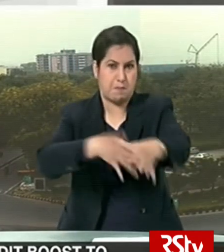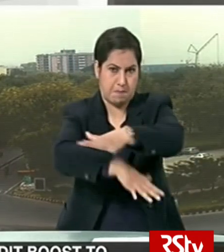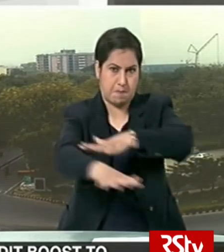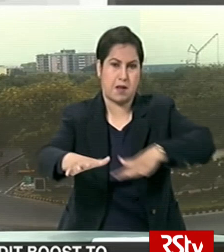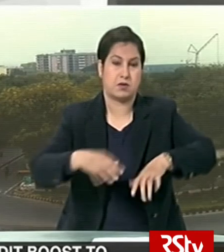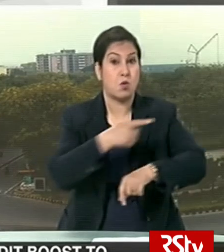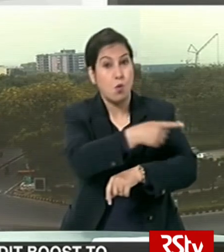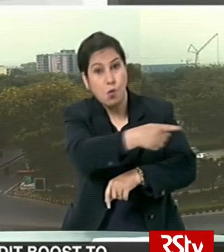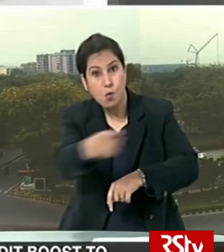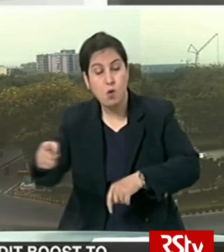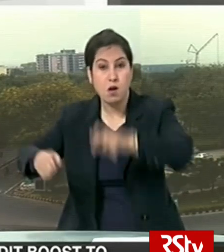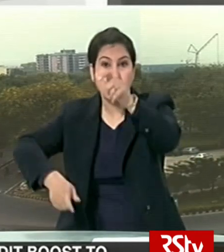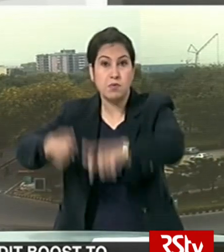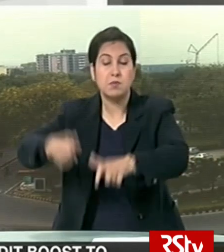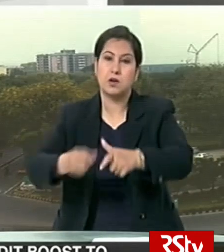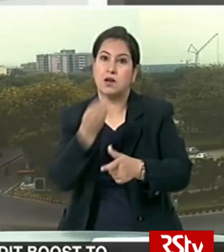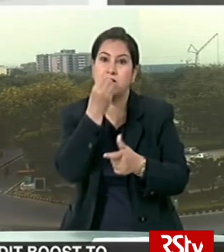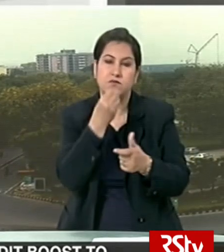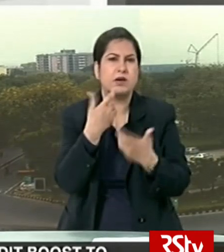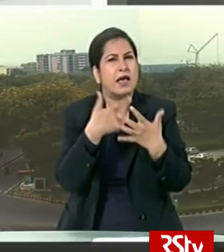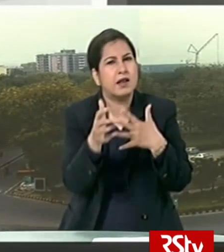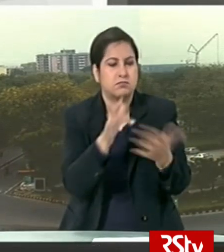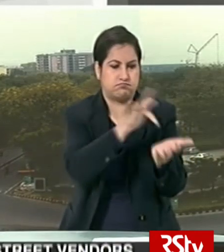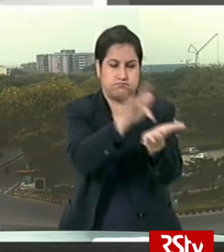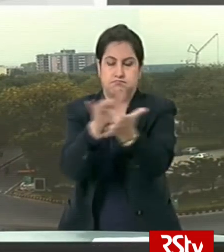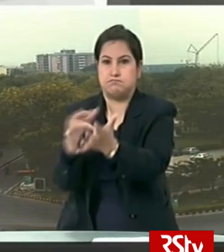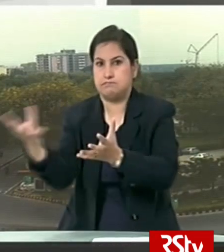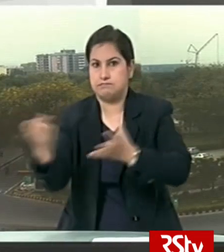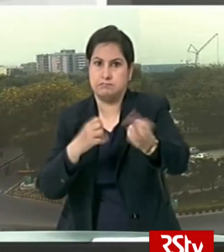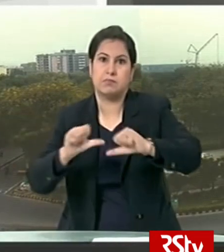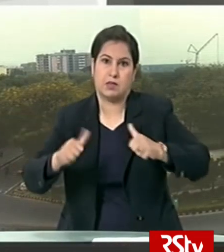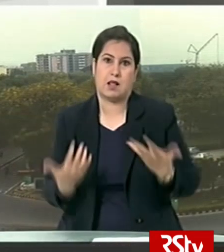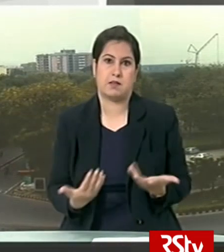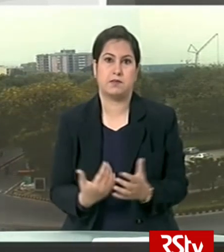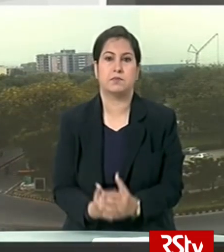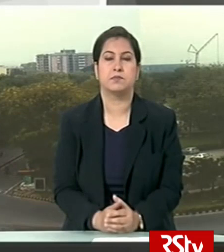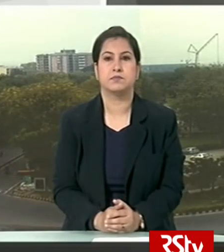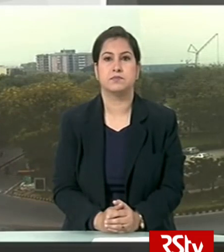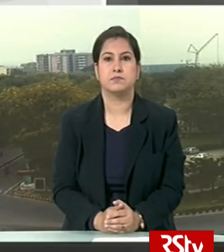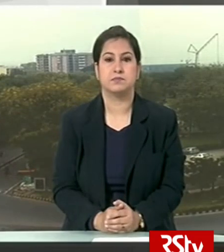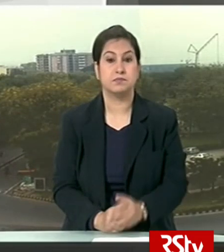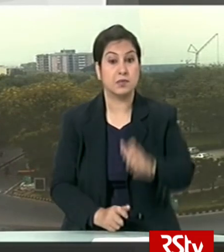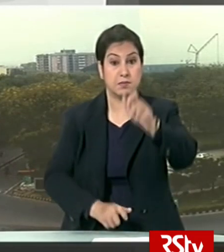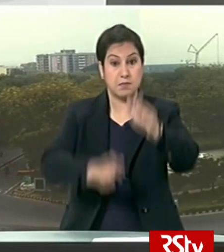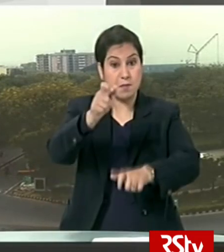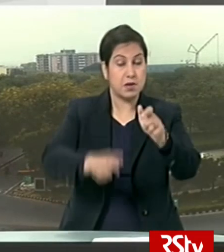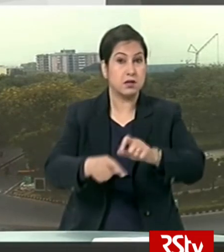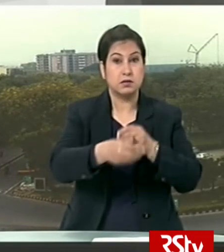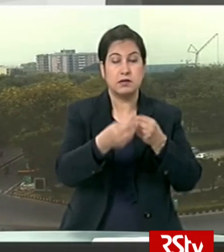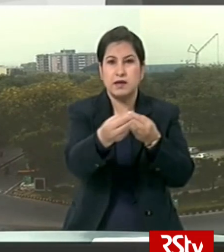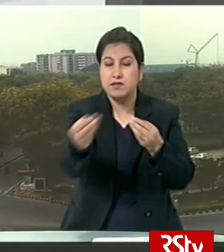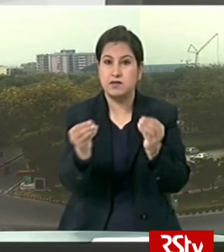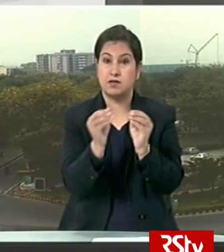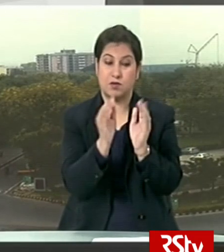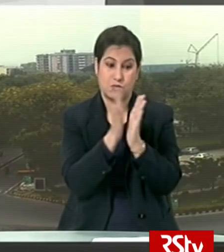russian card holders to get russian from anywhere in india public distribution ration cards